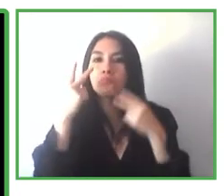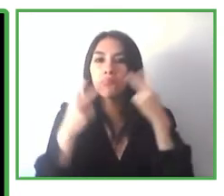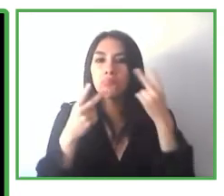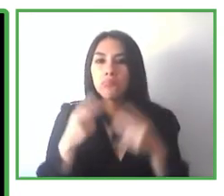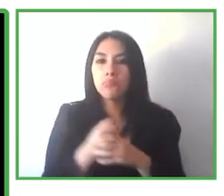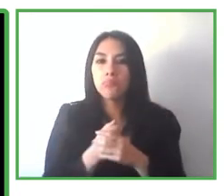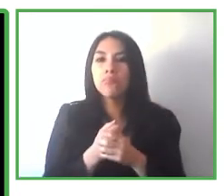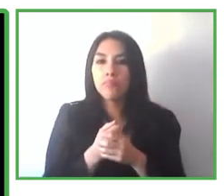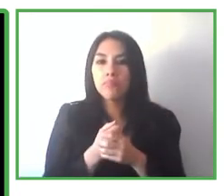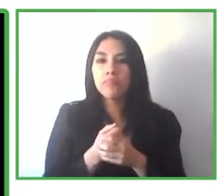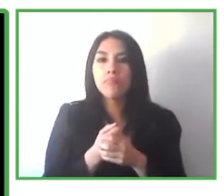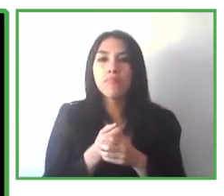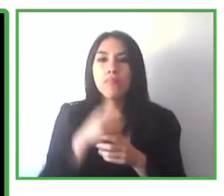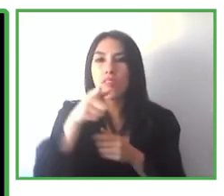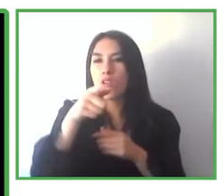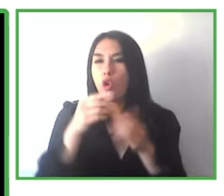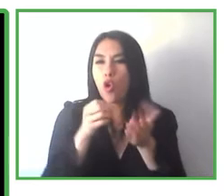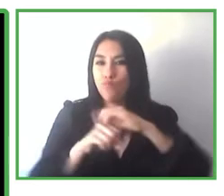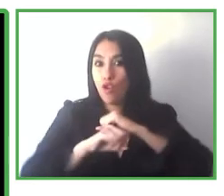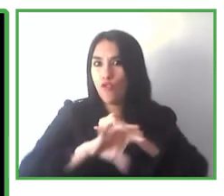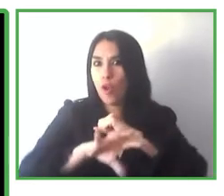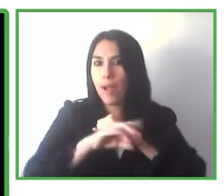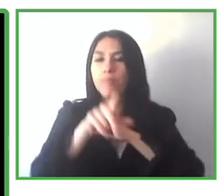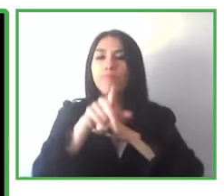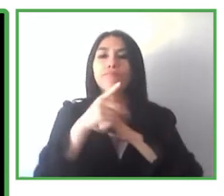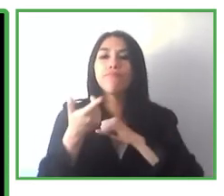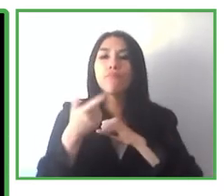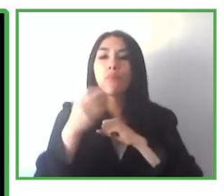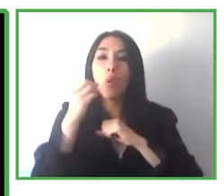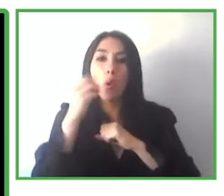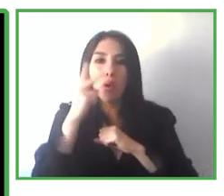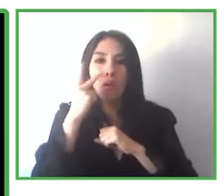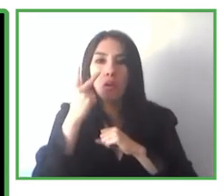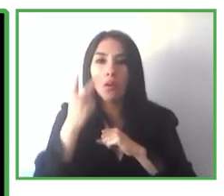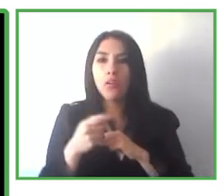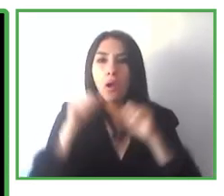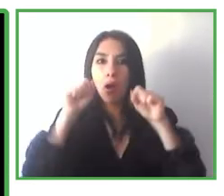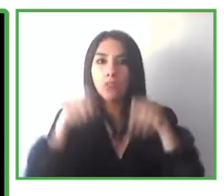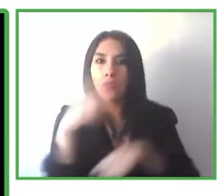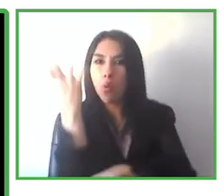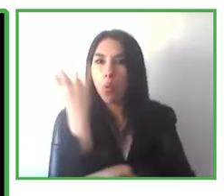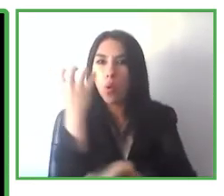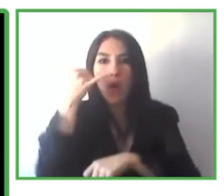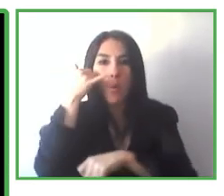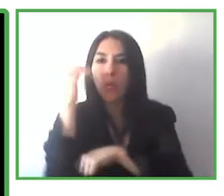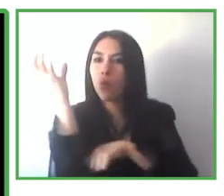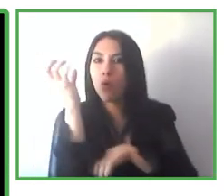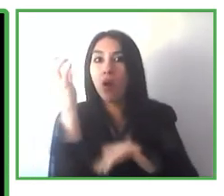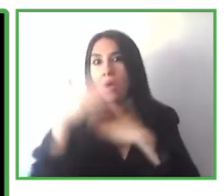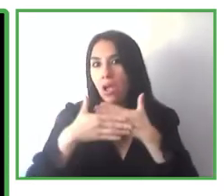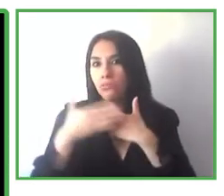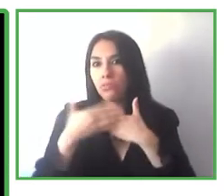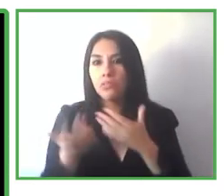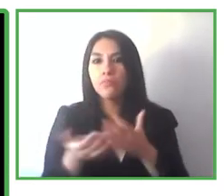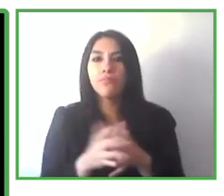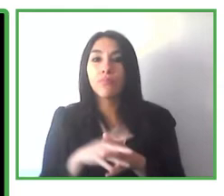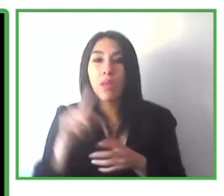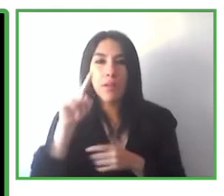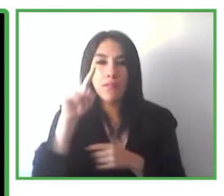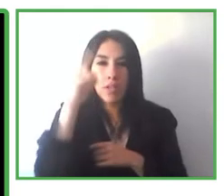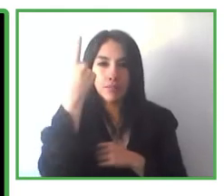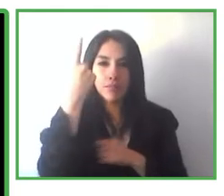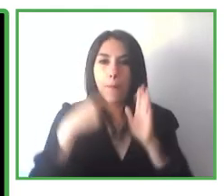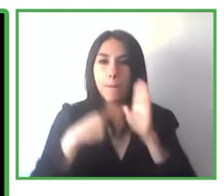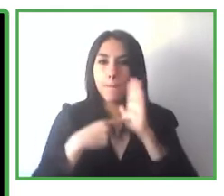NaviLens code. It's available for you to download it. The first time that we